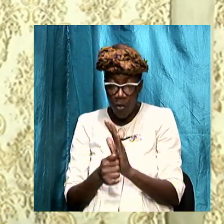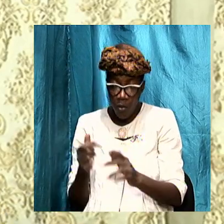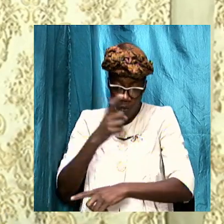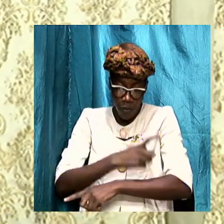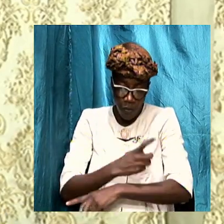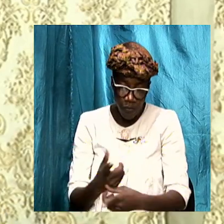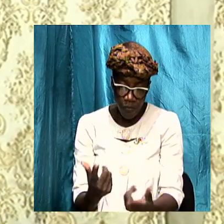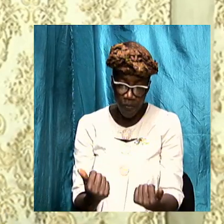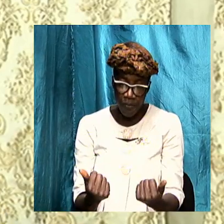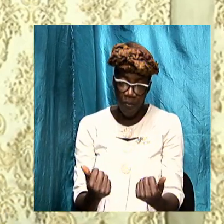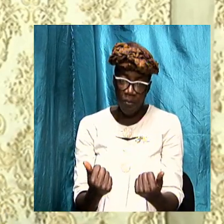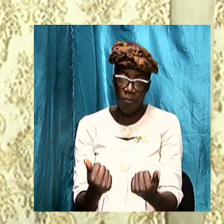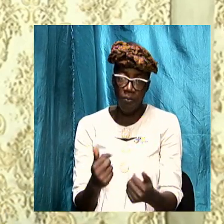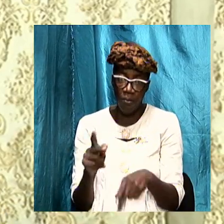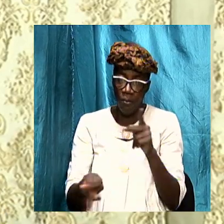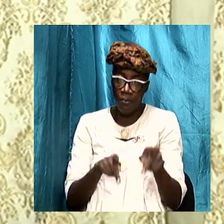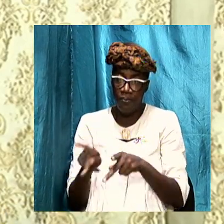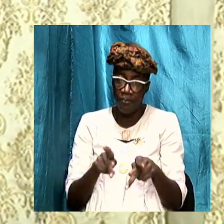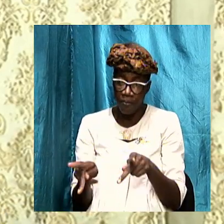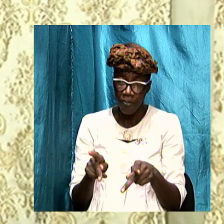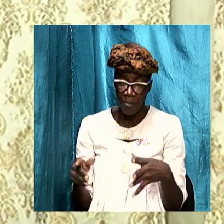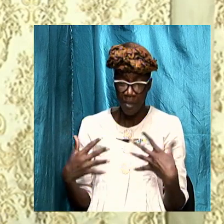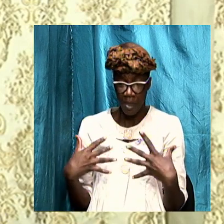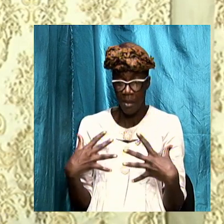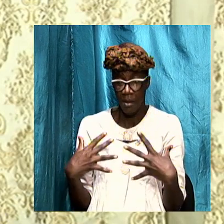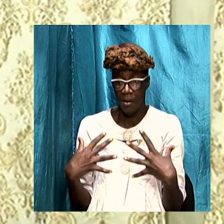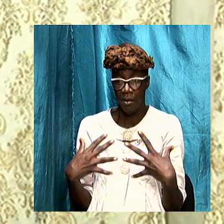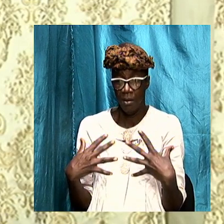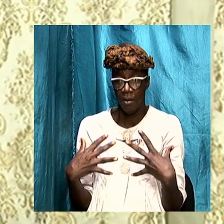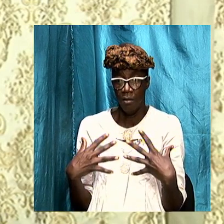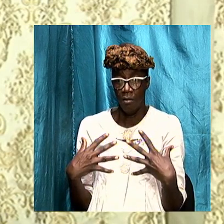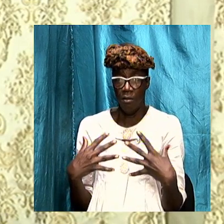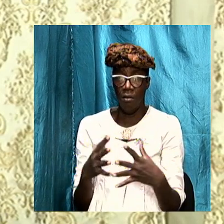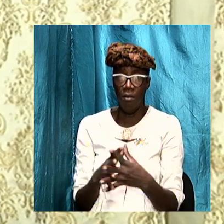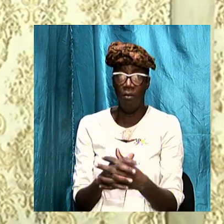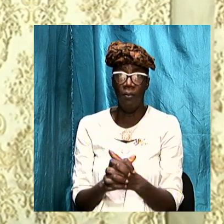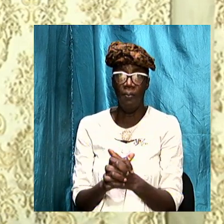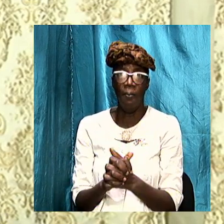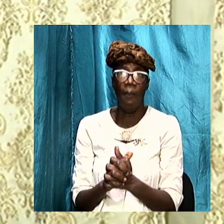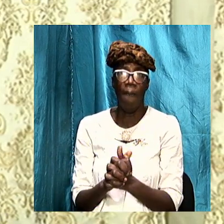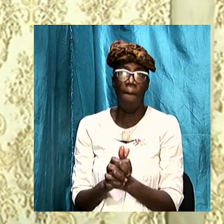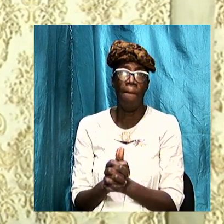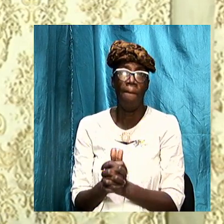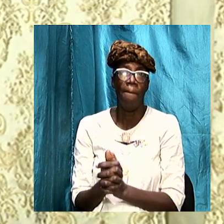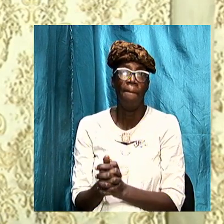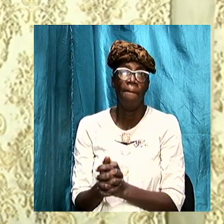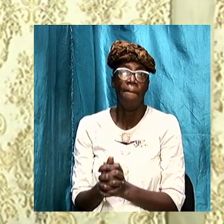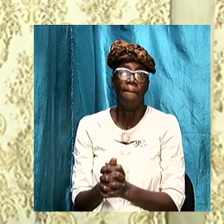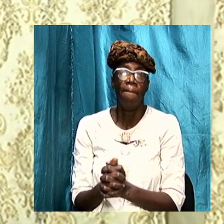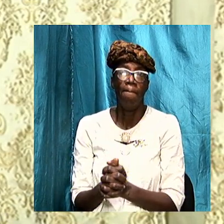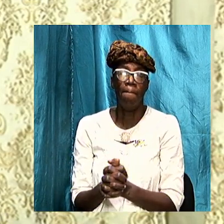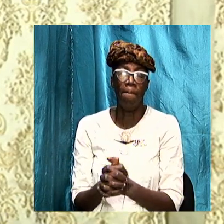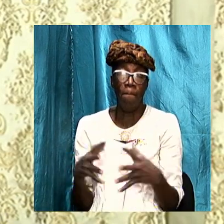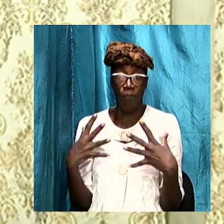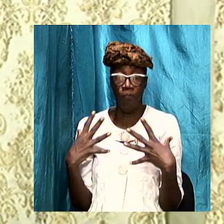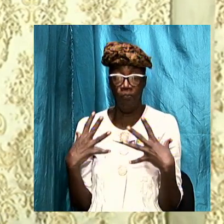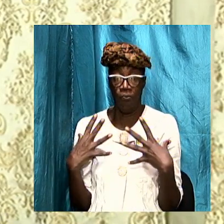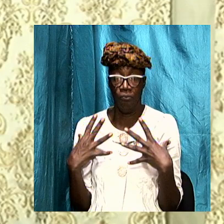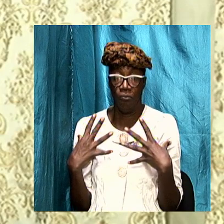and folks that are frightened folks that are nervous